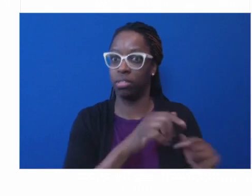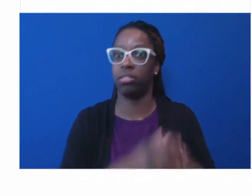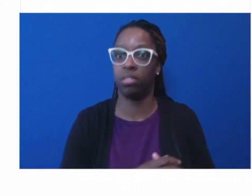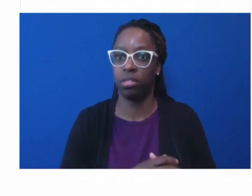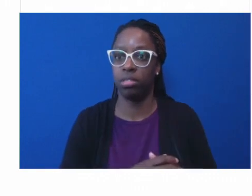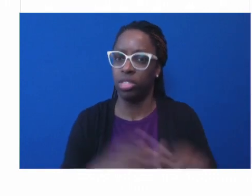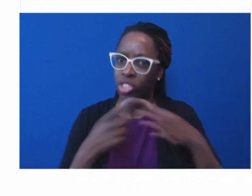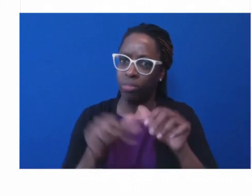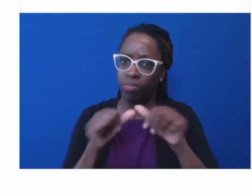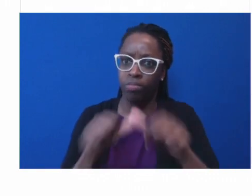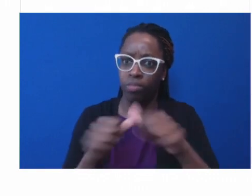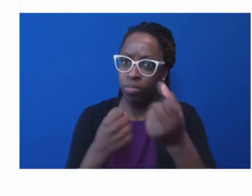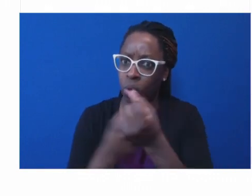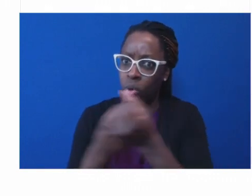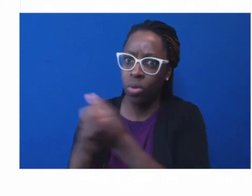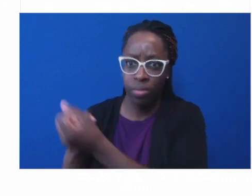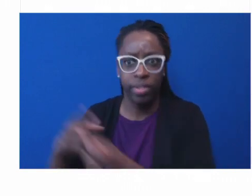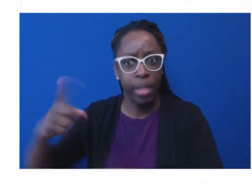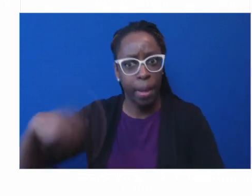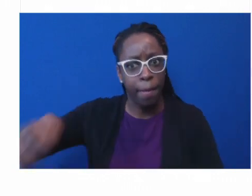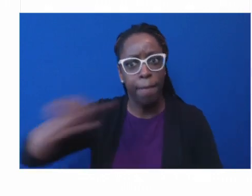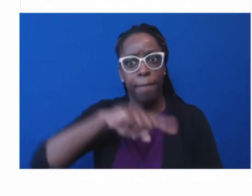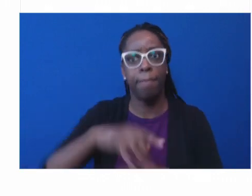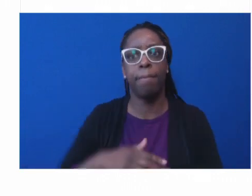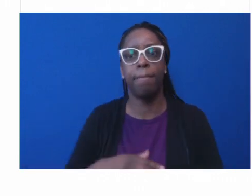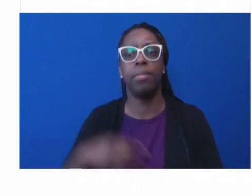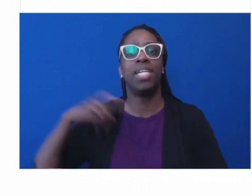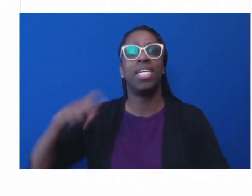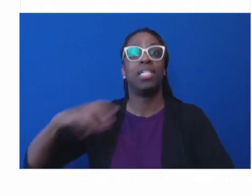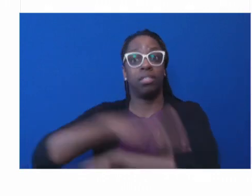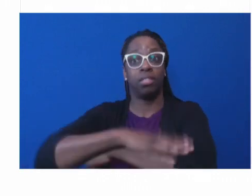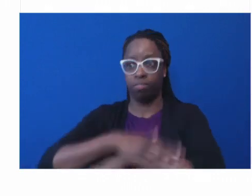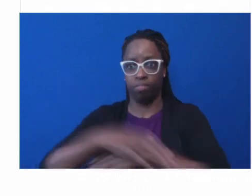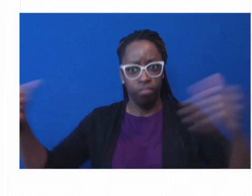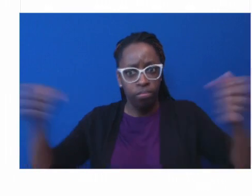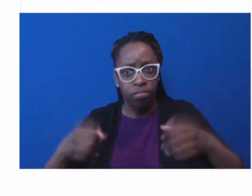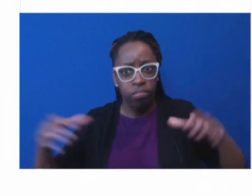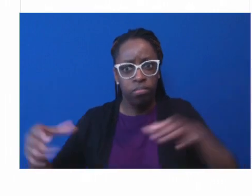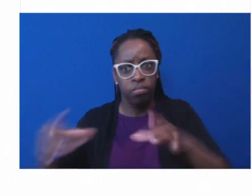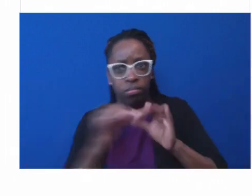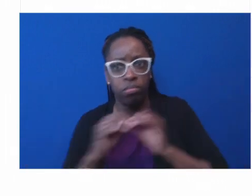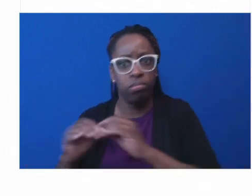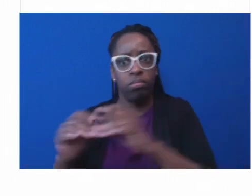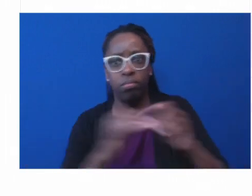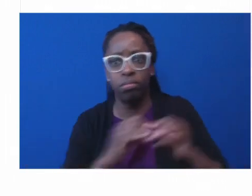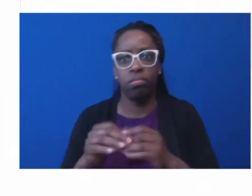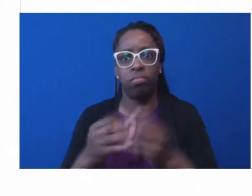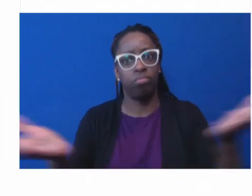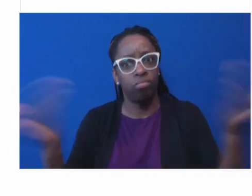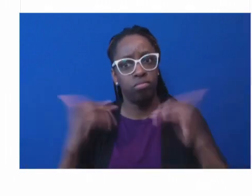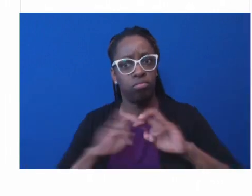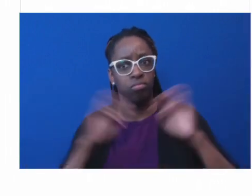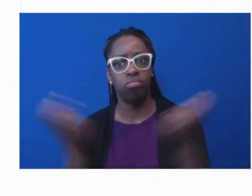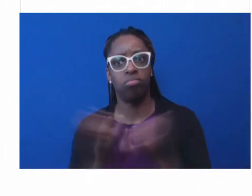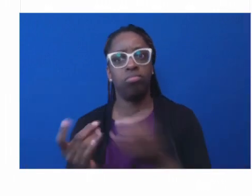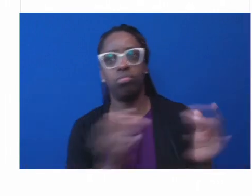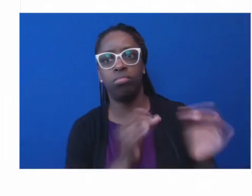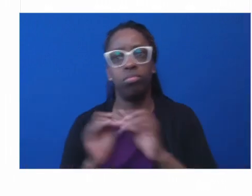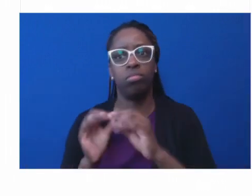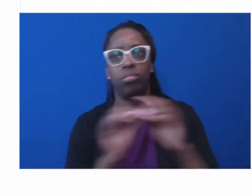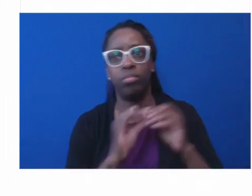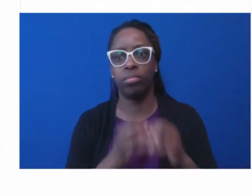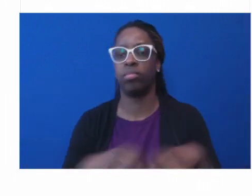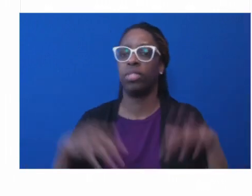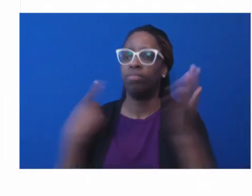at the table now to build out that long-term emergency plan. And for God's sake, please do not say, oh, we want to embed